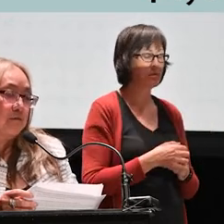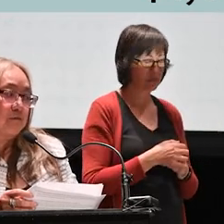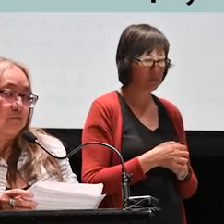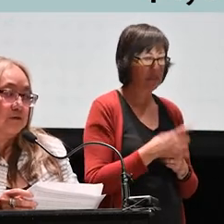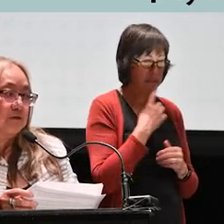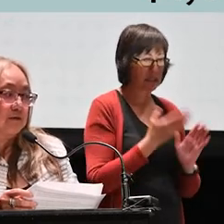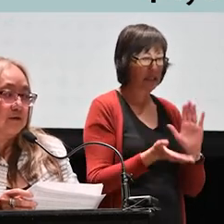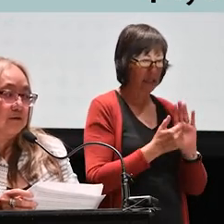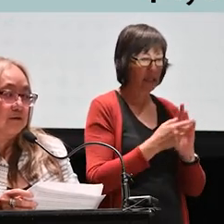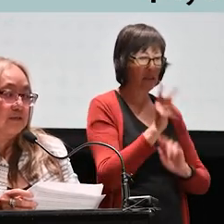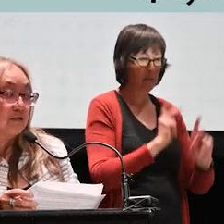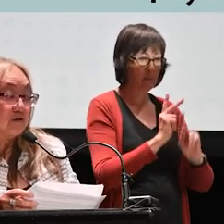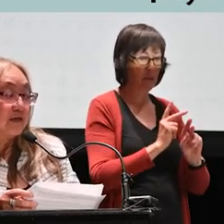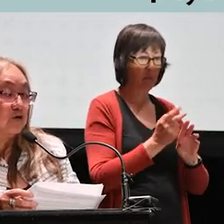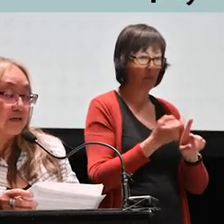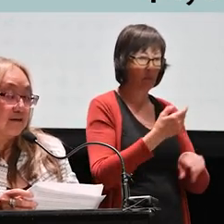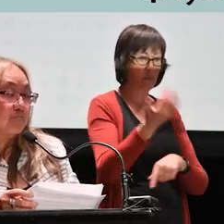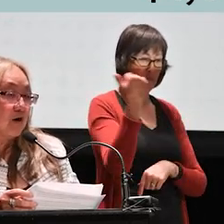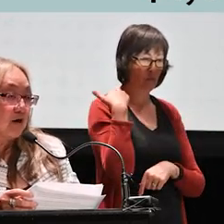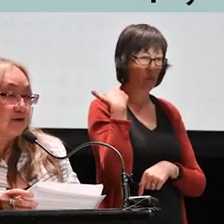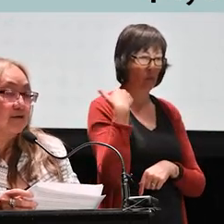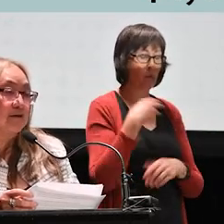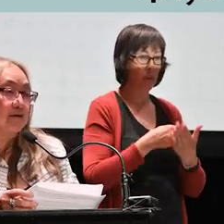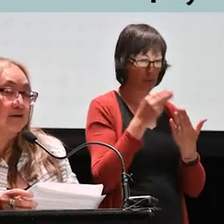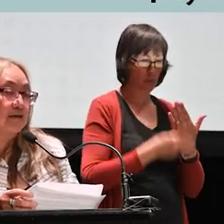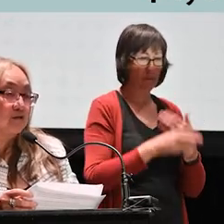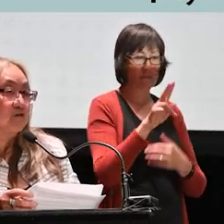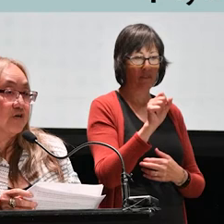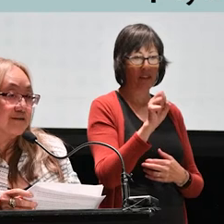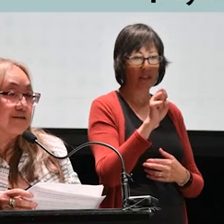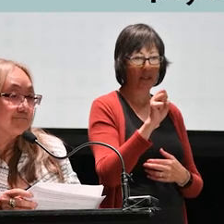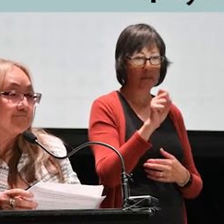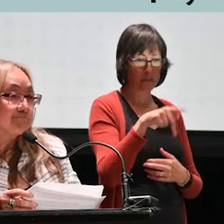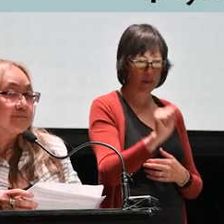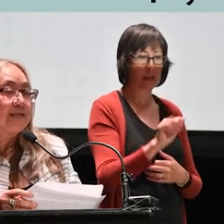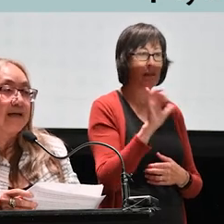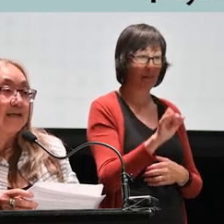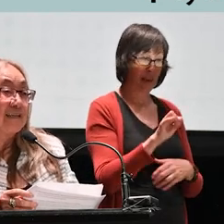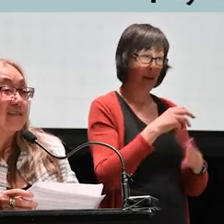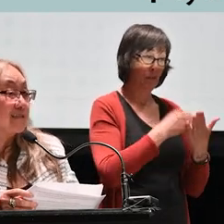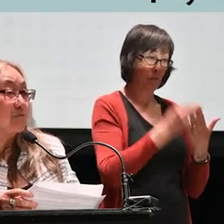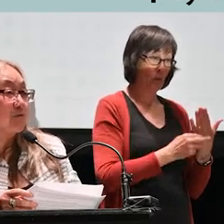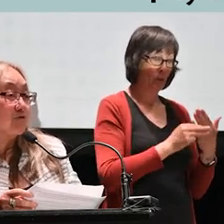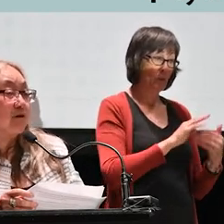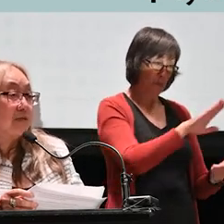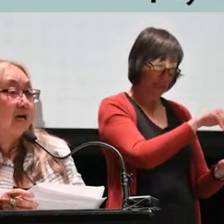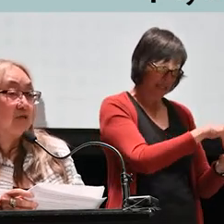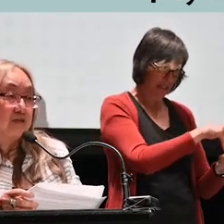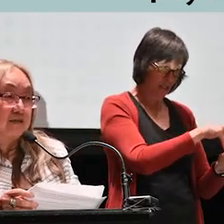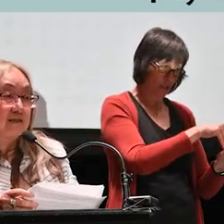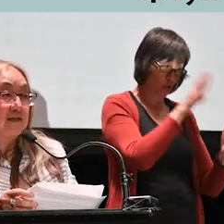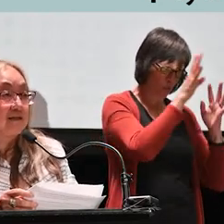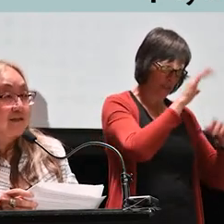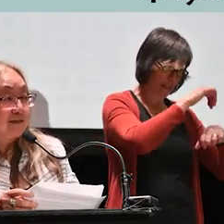was centered and created by Indigenous artists. And it is an exemplar program in the